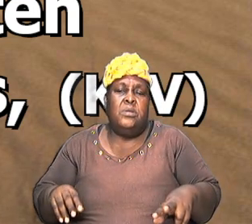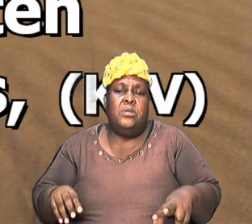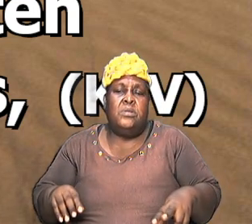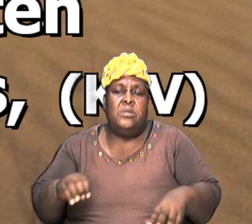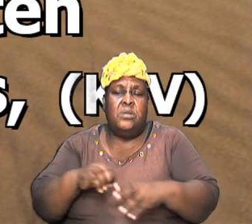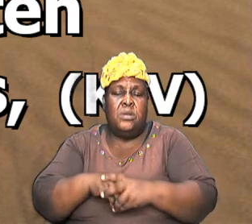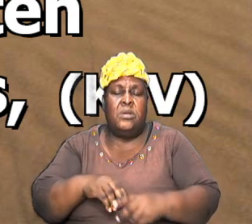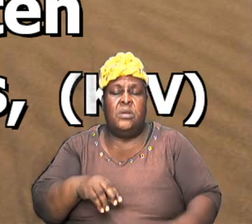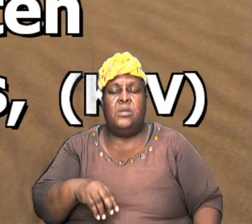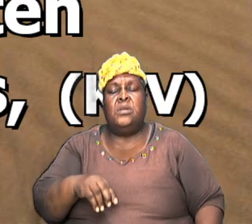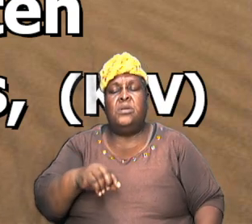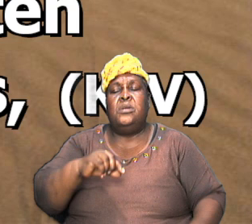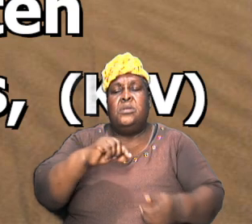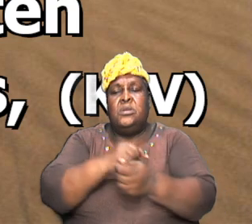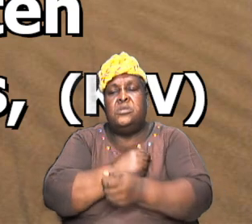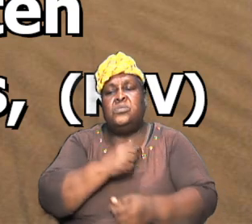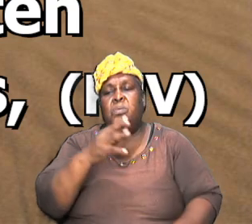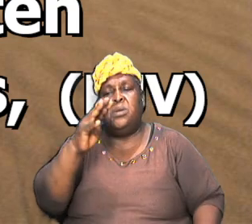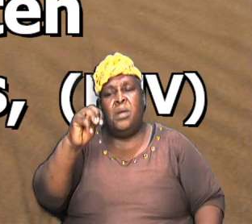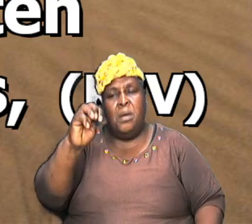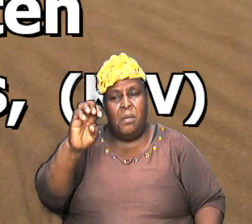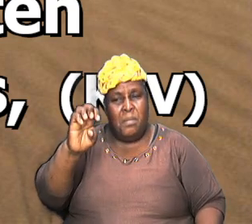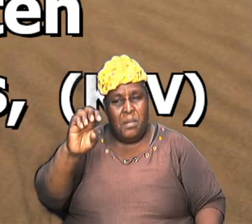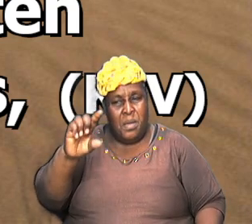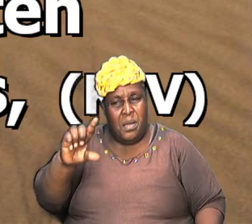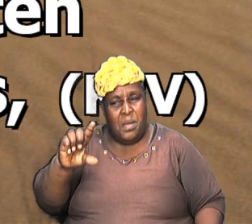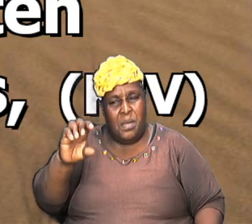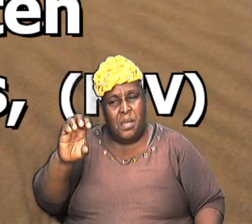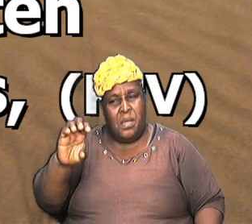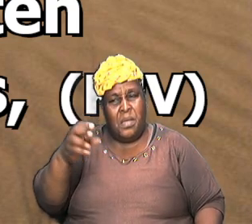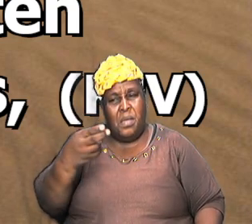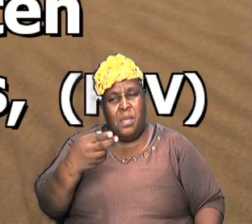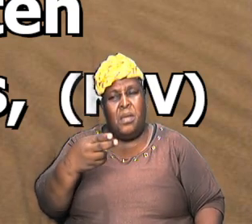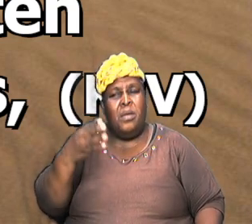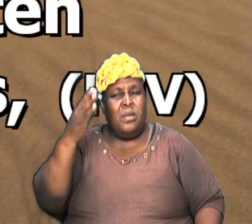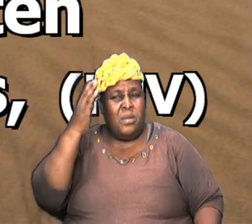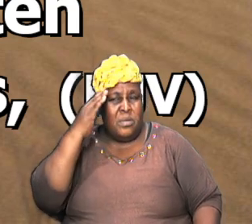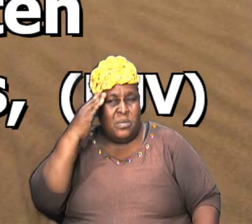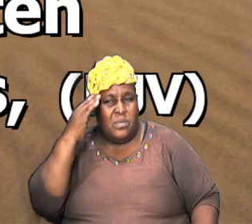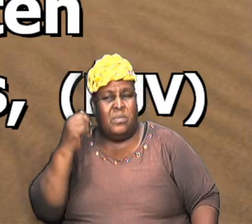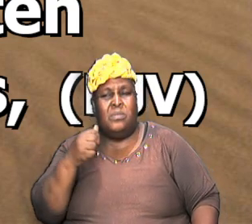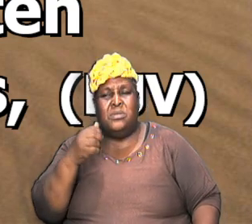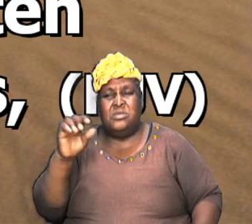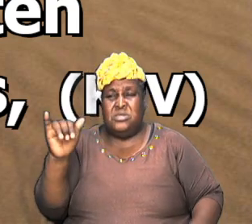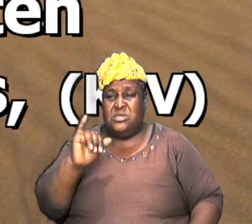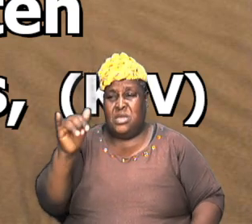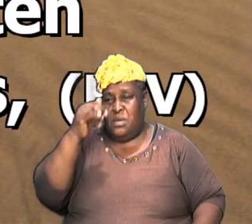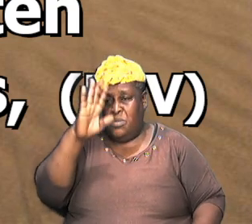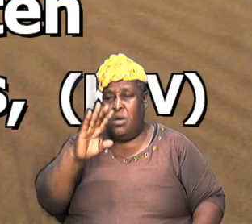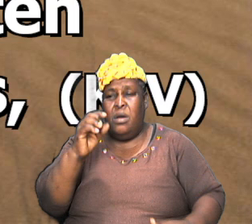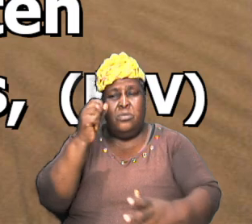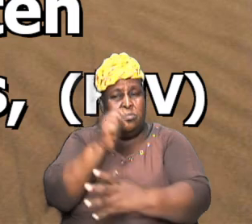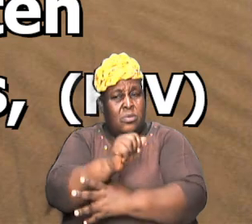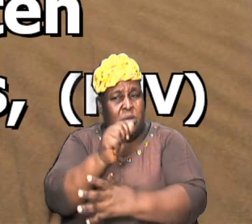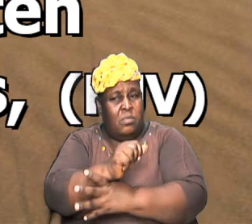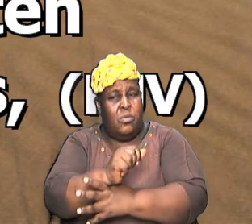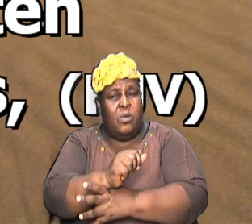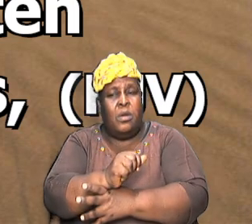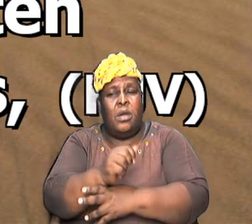Genesis with Melchizedek we are seeing that Melchizedek knew the same God that Abraham knew